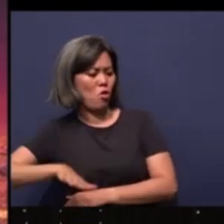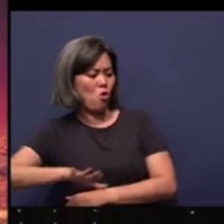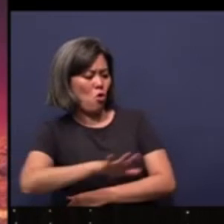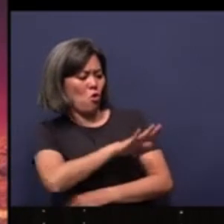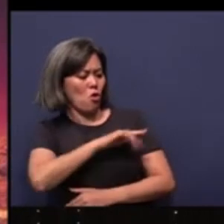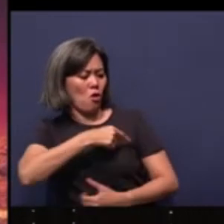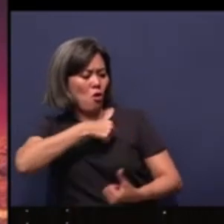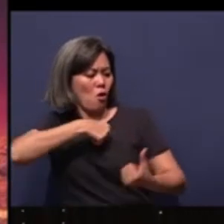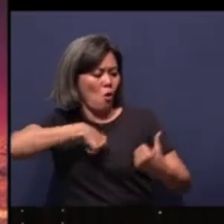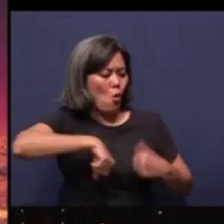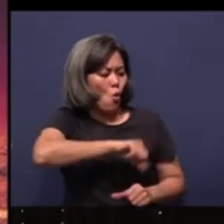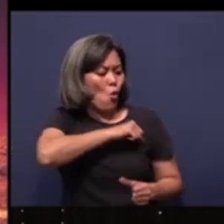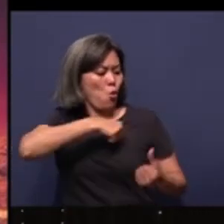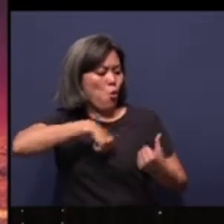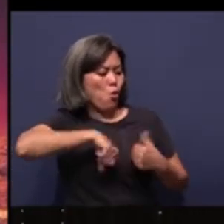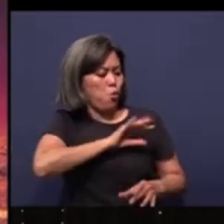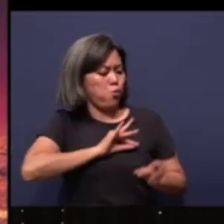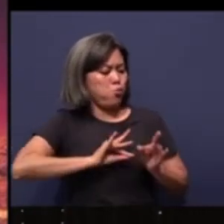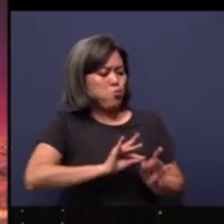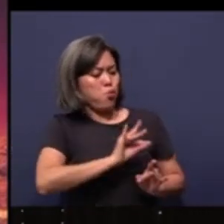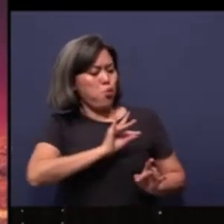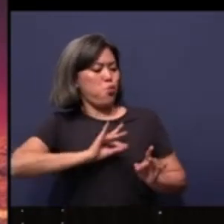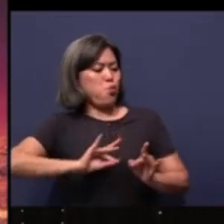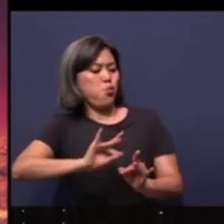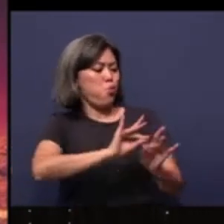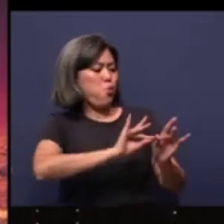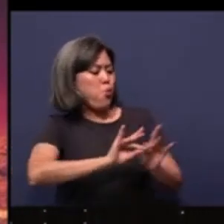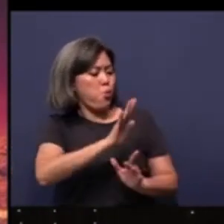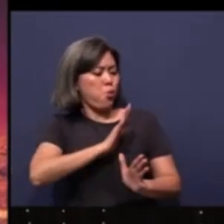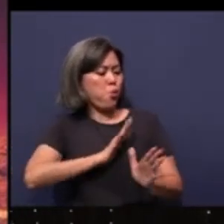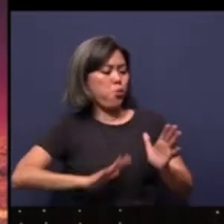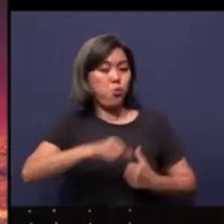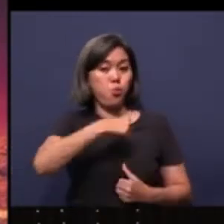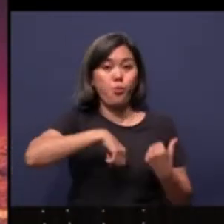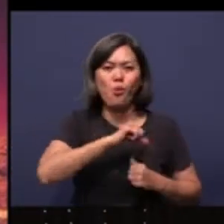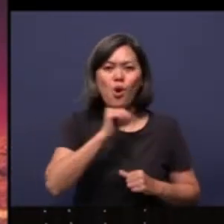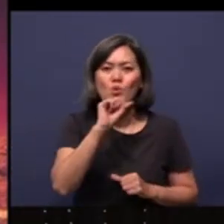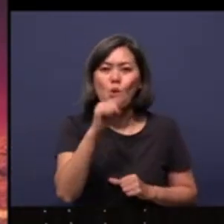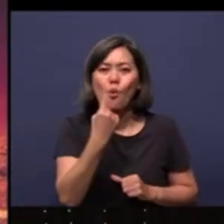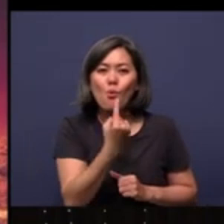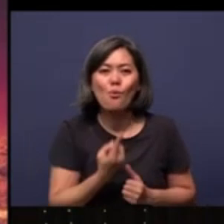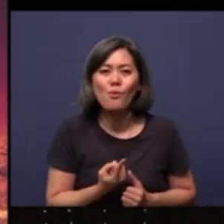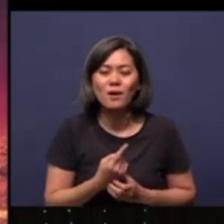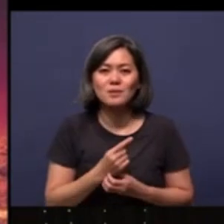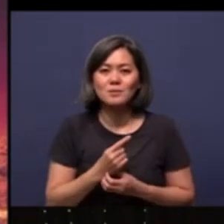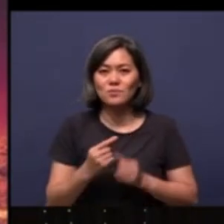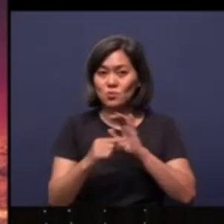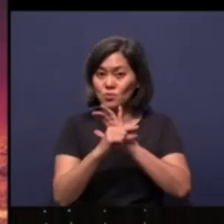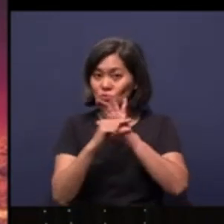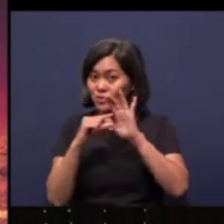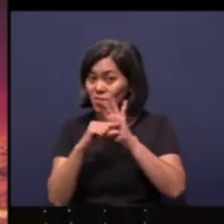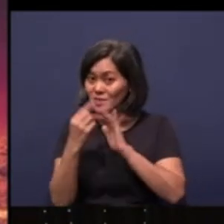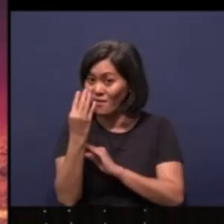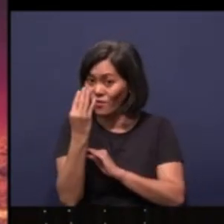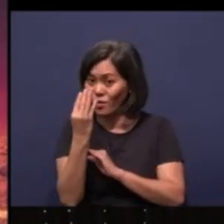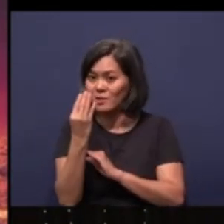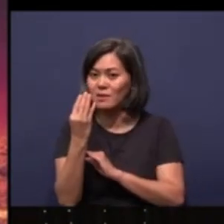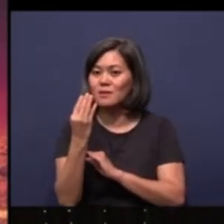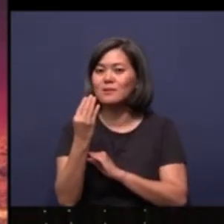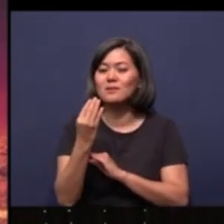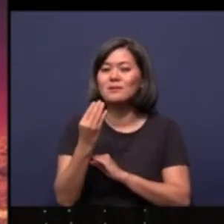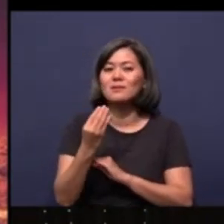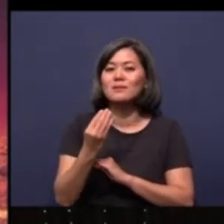the spirit of the people. But not only that, if you read into the verses 14, God stirred up the spirit